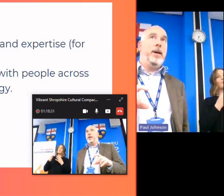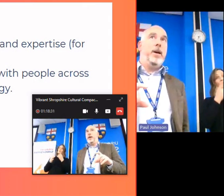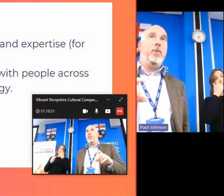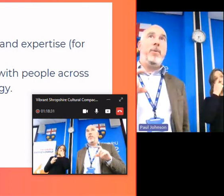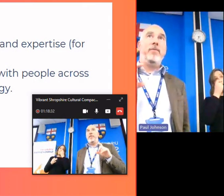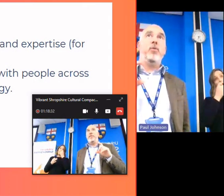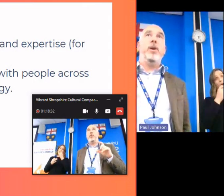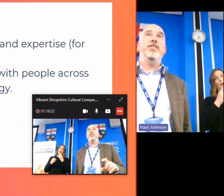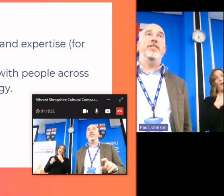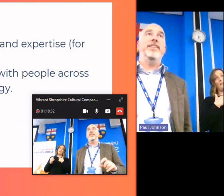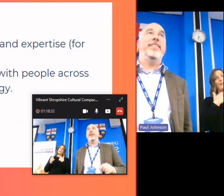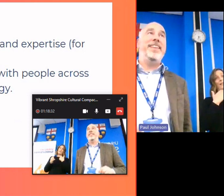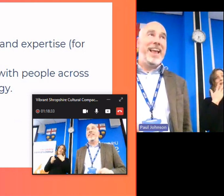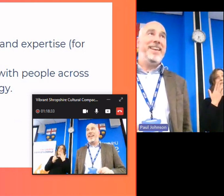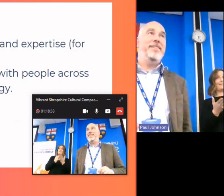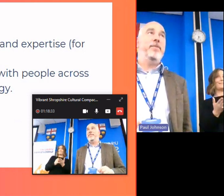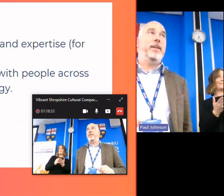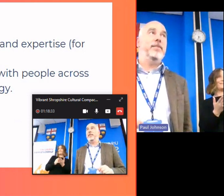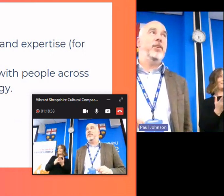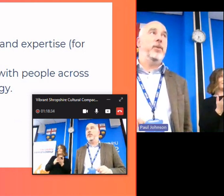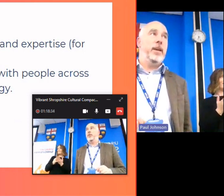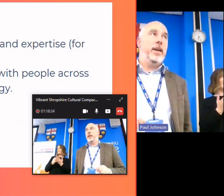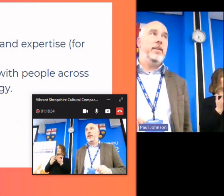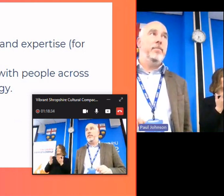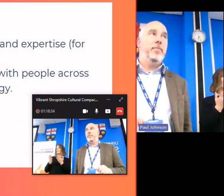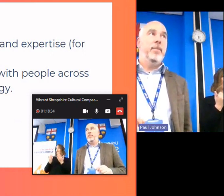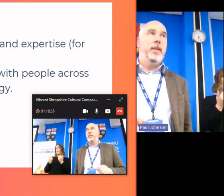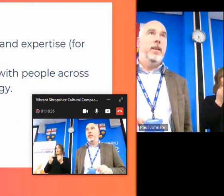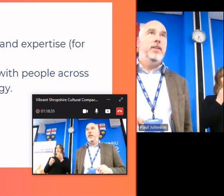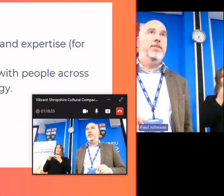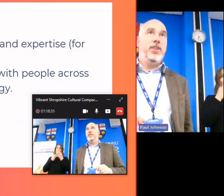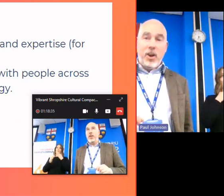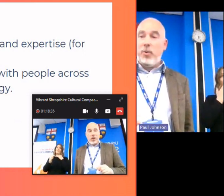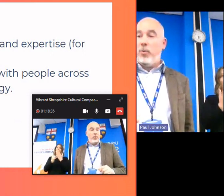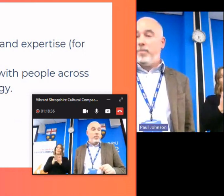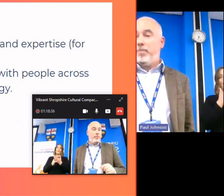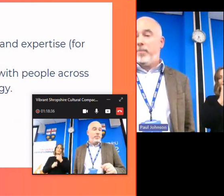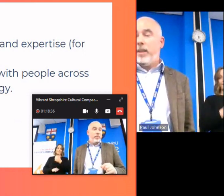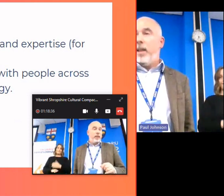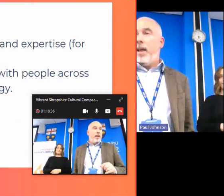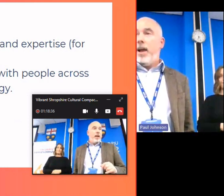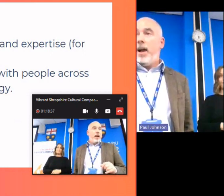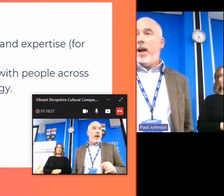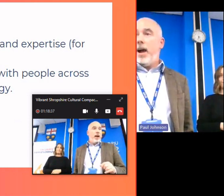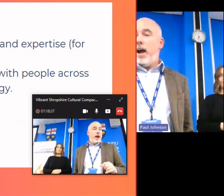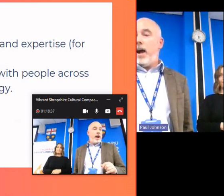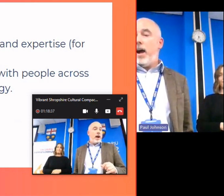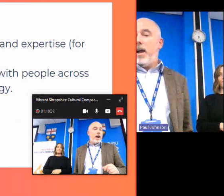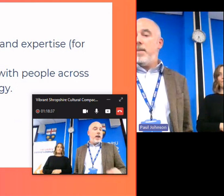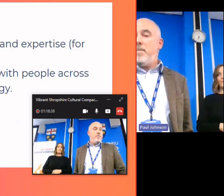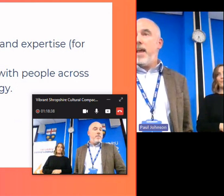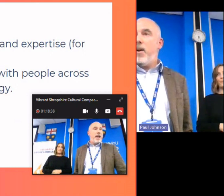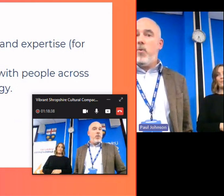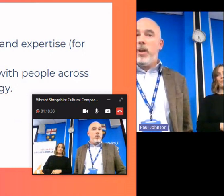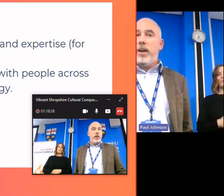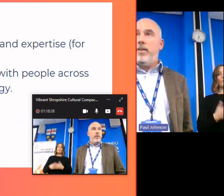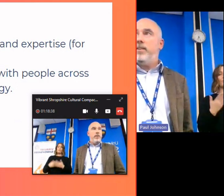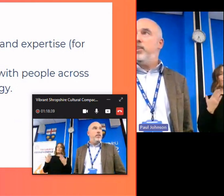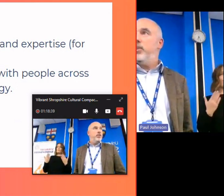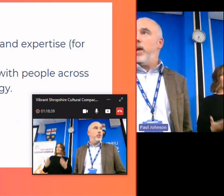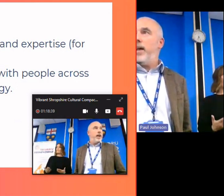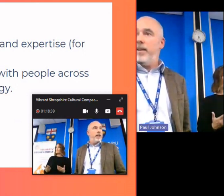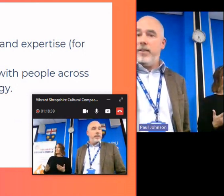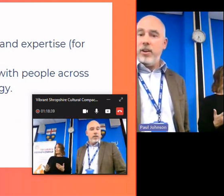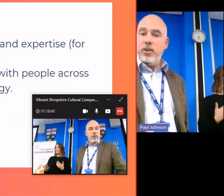those up uh when we have questions at the end if that's okay so uh i'm now